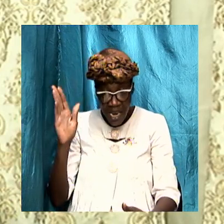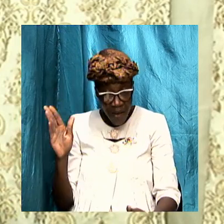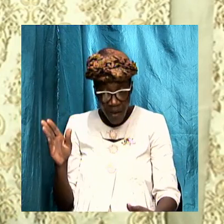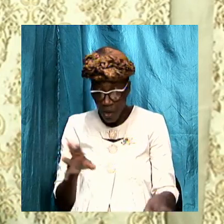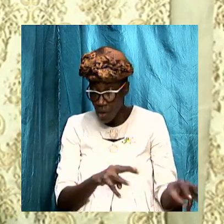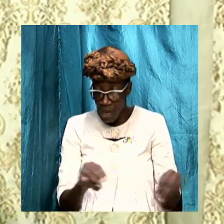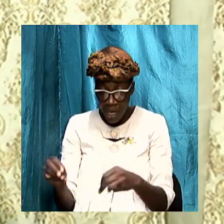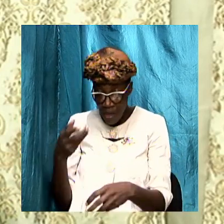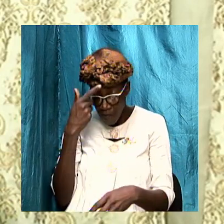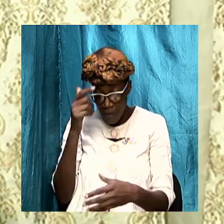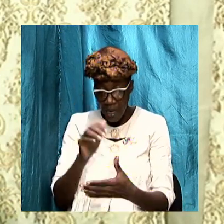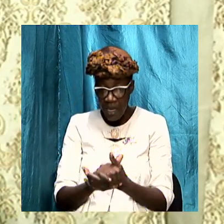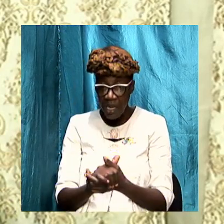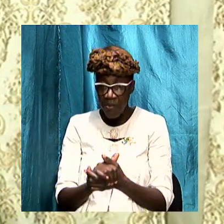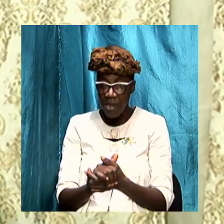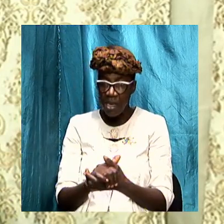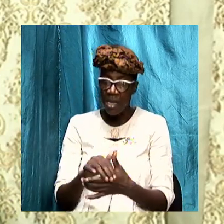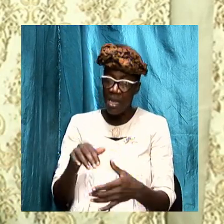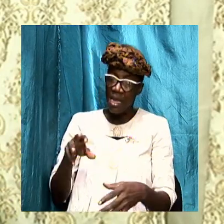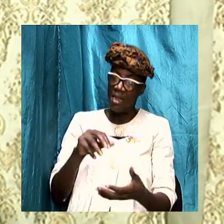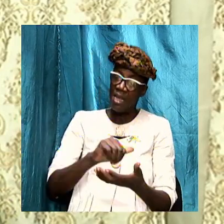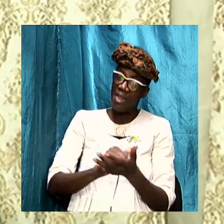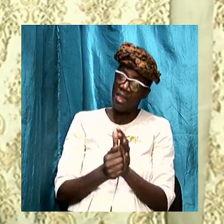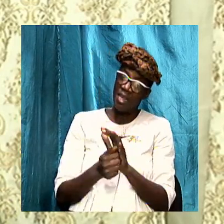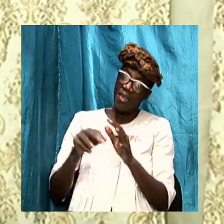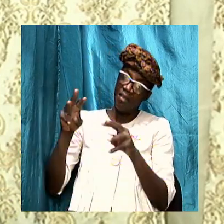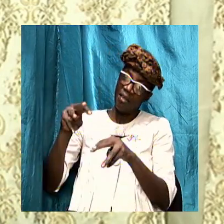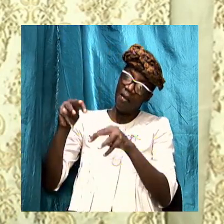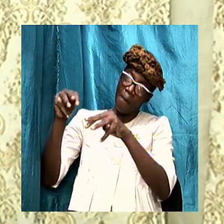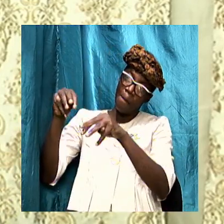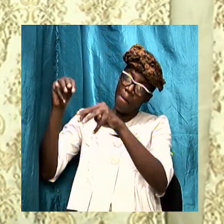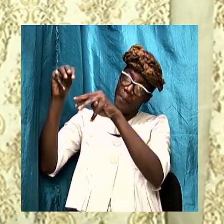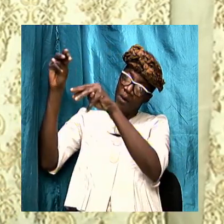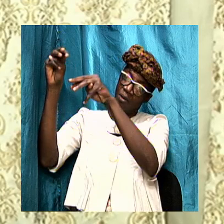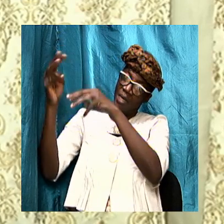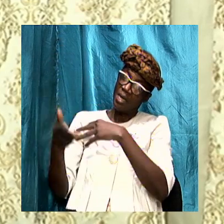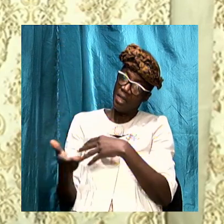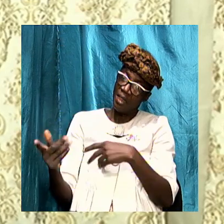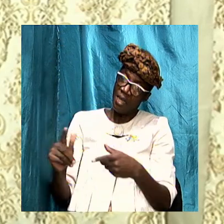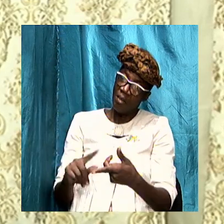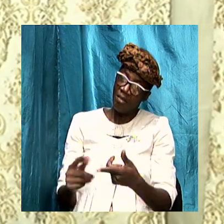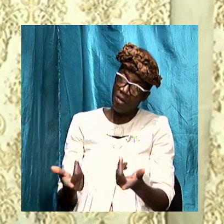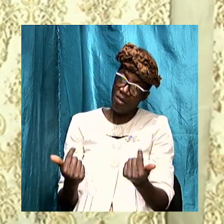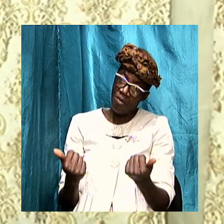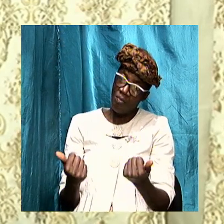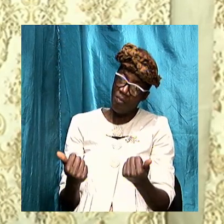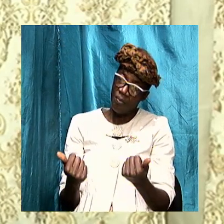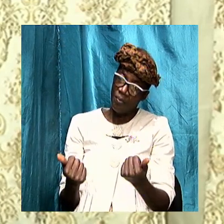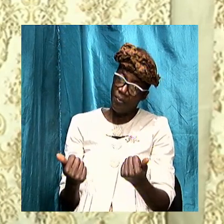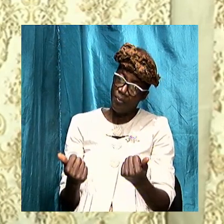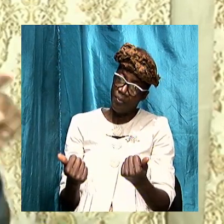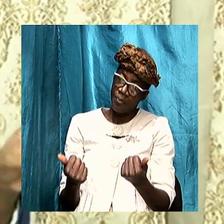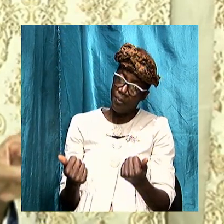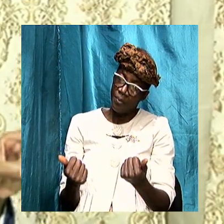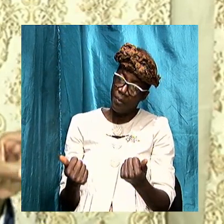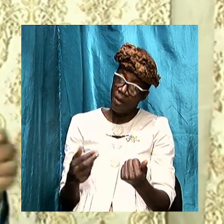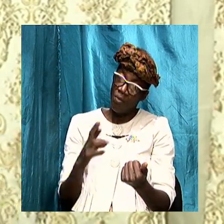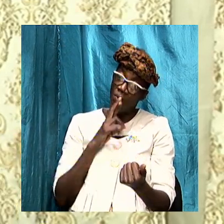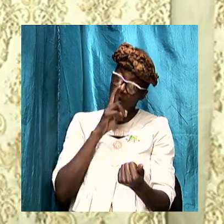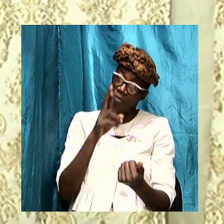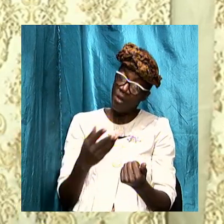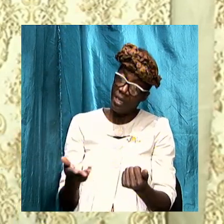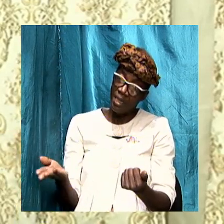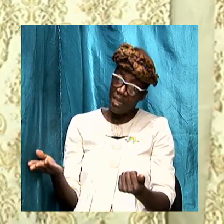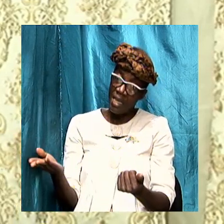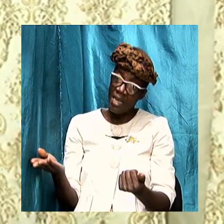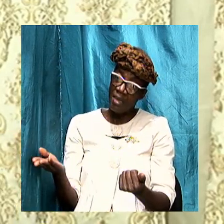that these mountains of horrific things that are to come were the real deal in